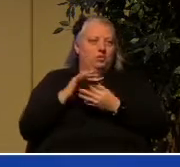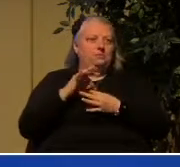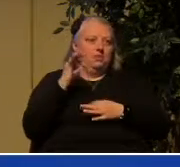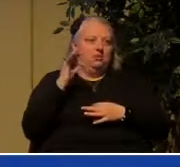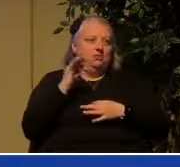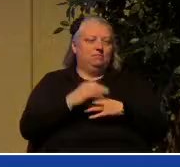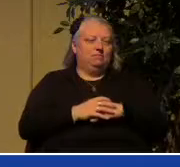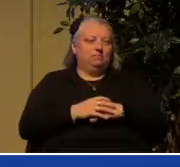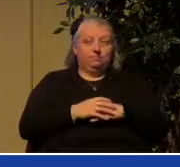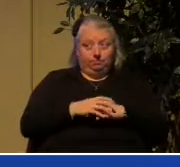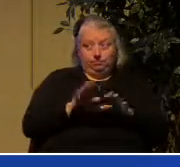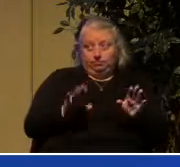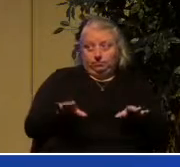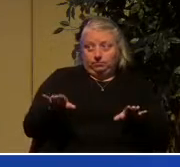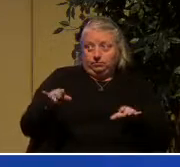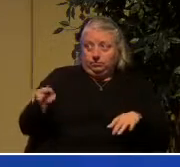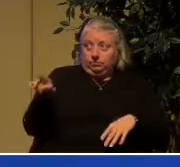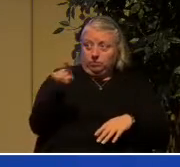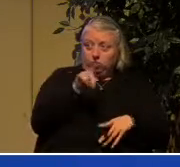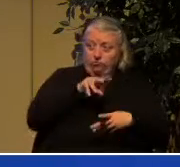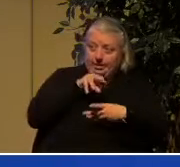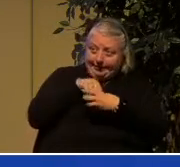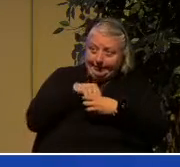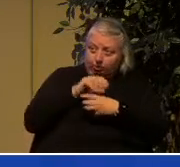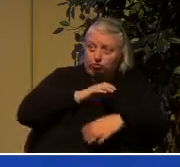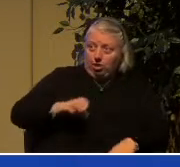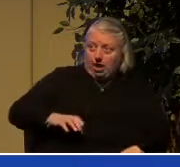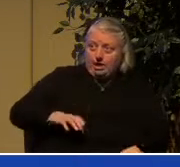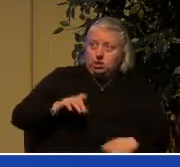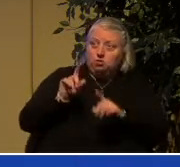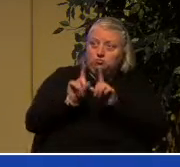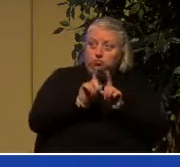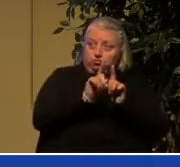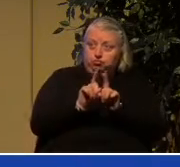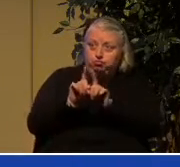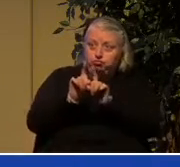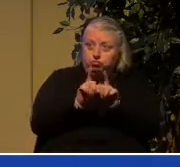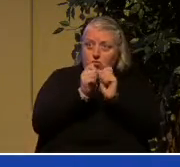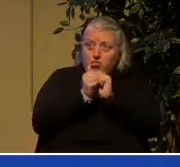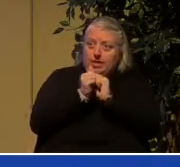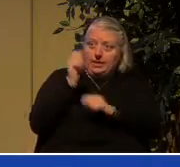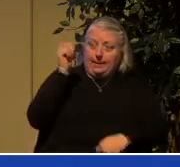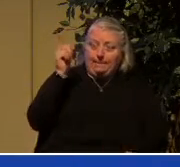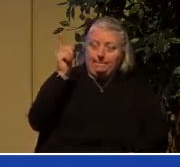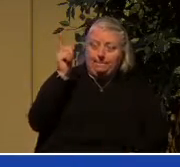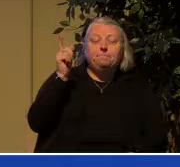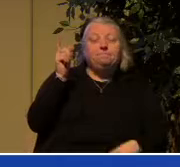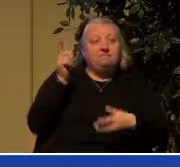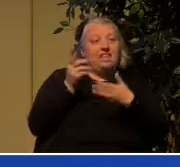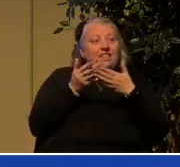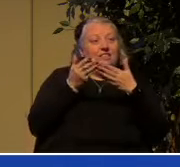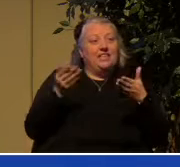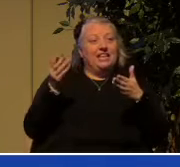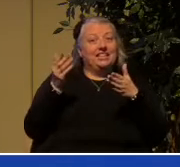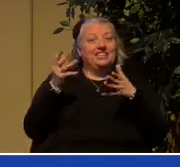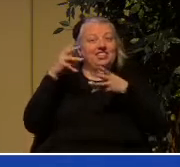Christ and you're walking with him then the things of glory